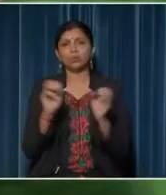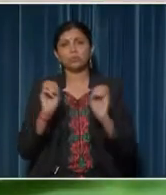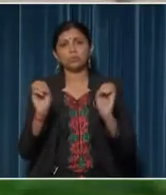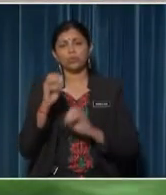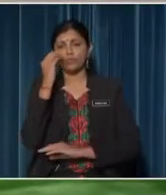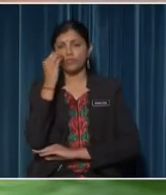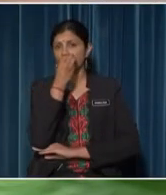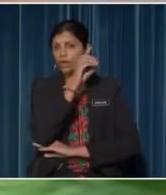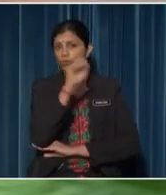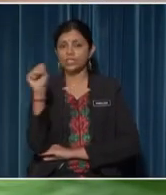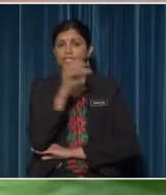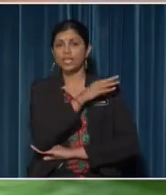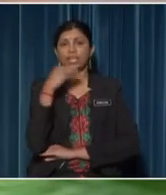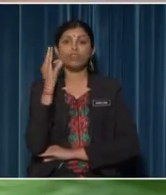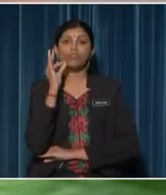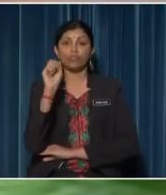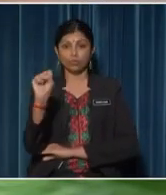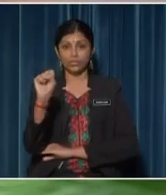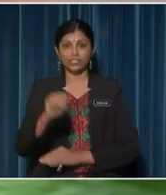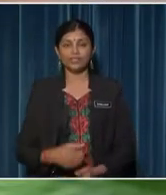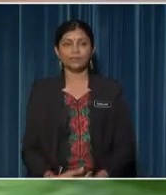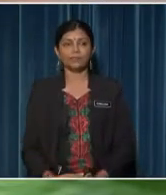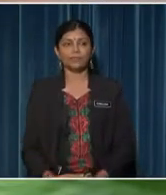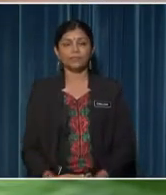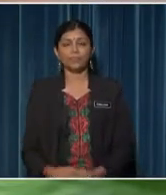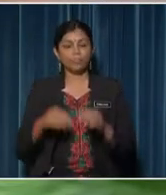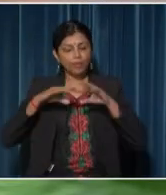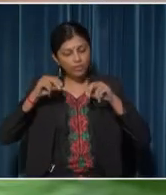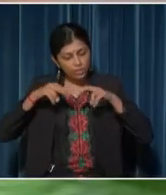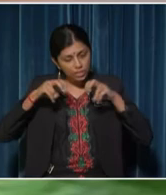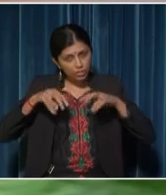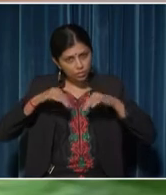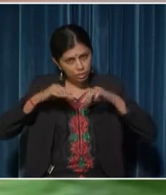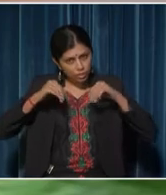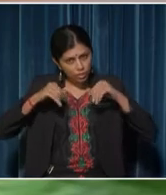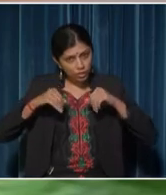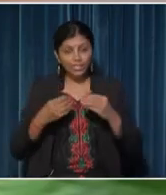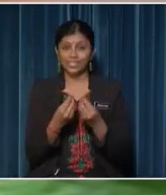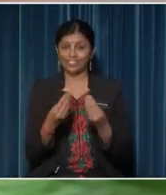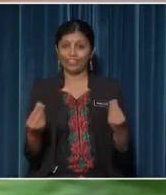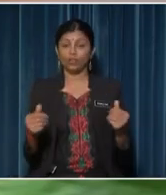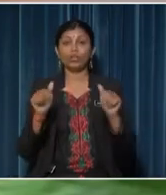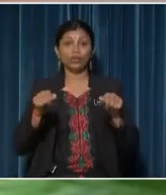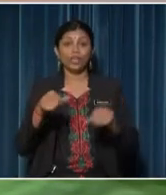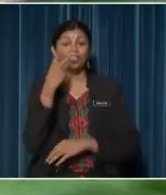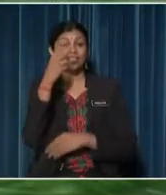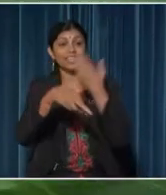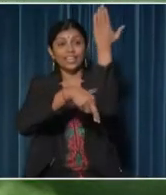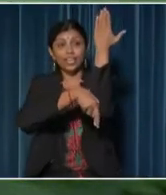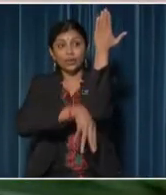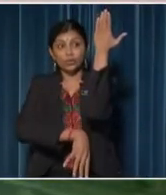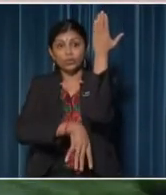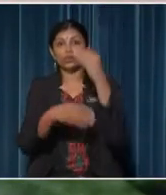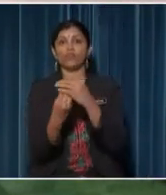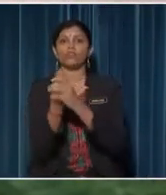flowers and fruits yet If we dig in the soil We will be able to see the roots of